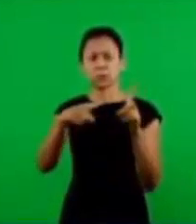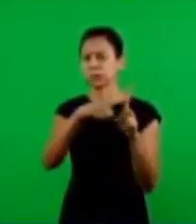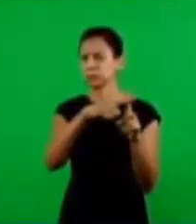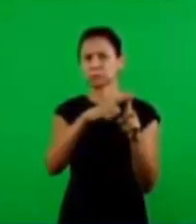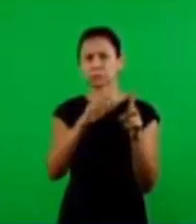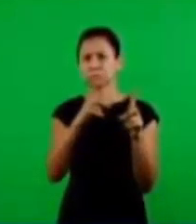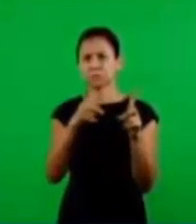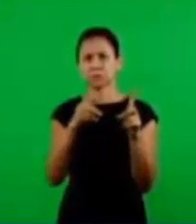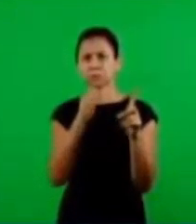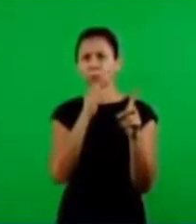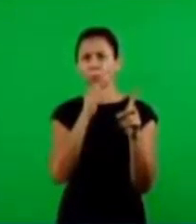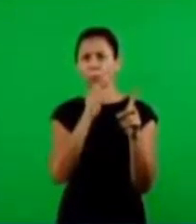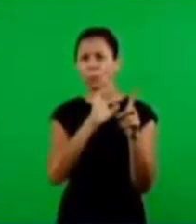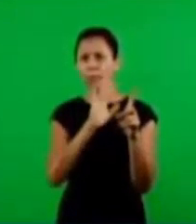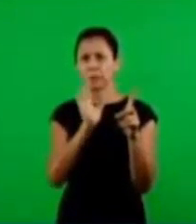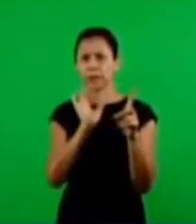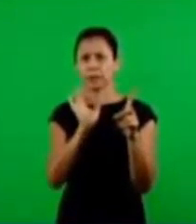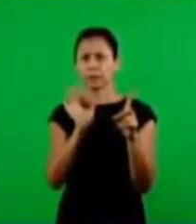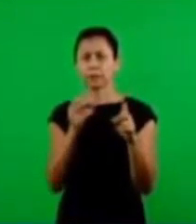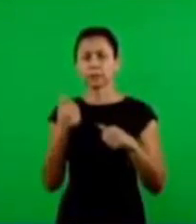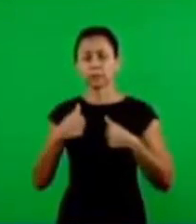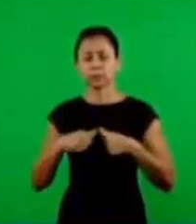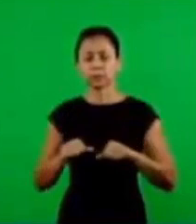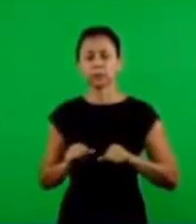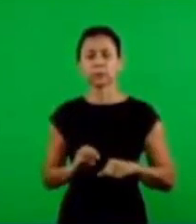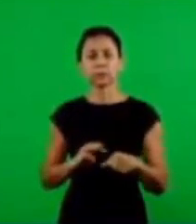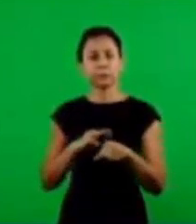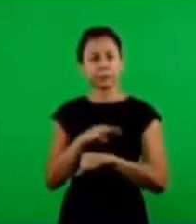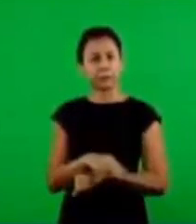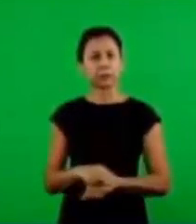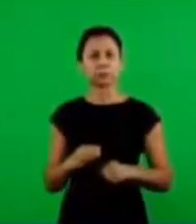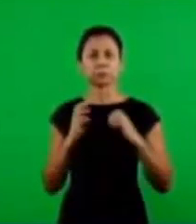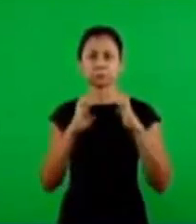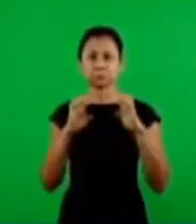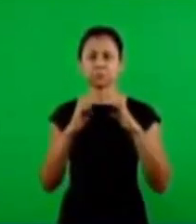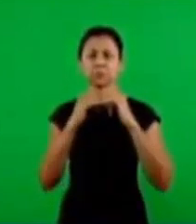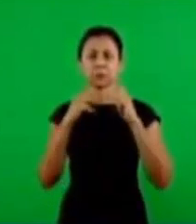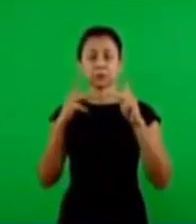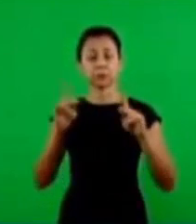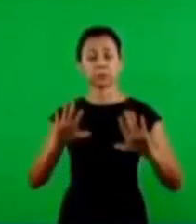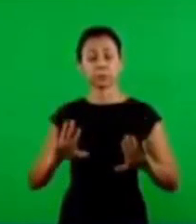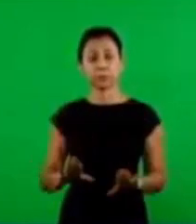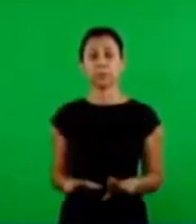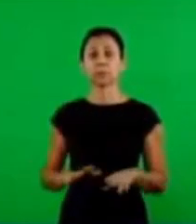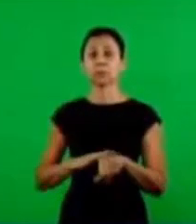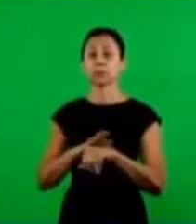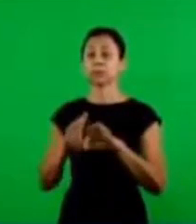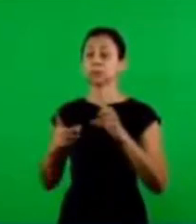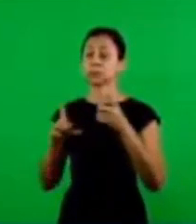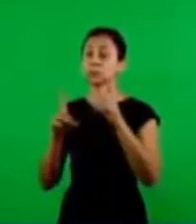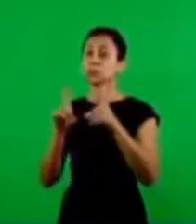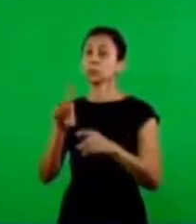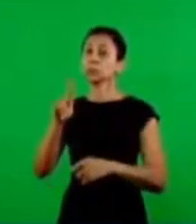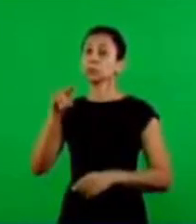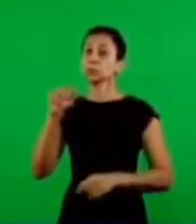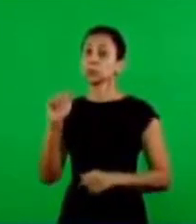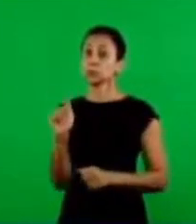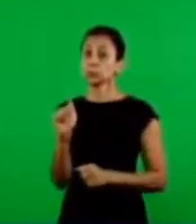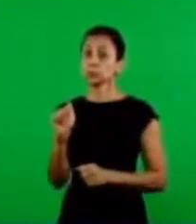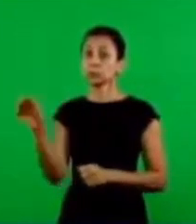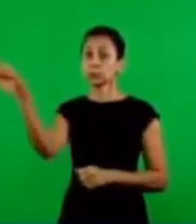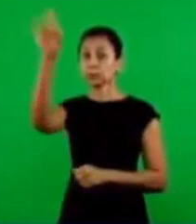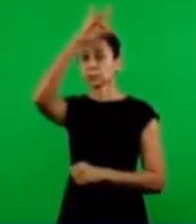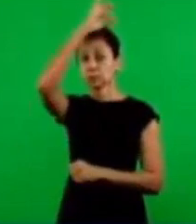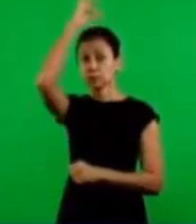the sacrifice, he was still in this earthly ministry. Then he has a conversation with the disciples, says, when the counselor